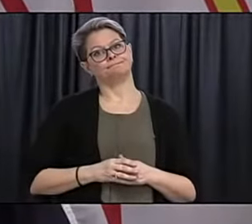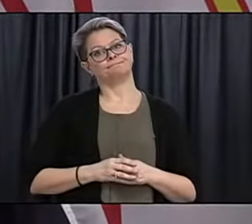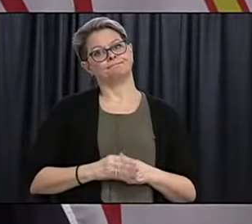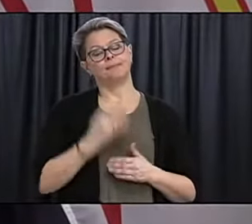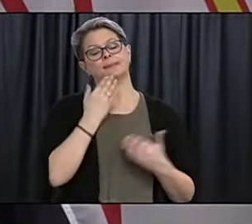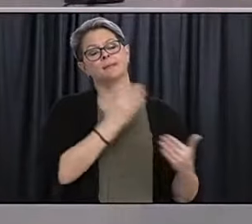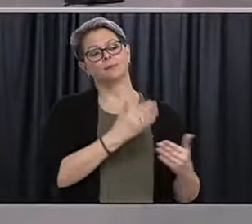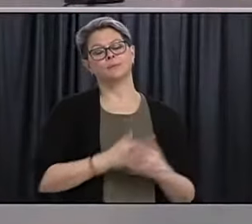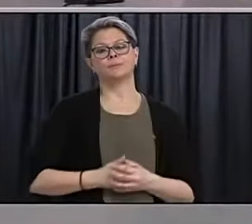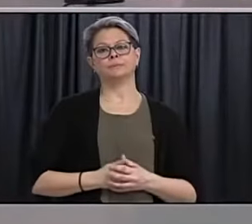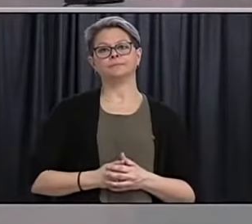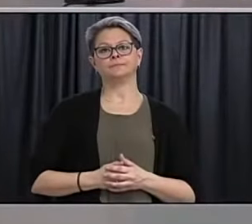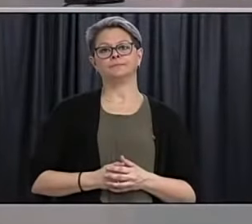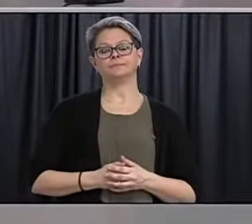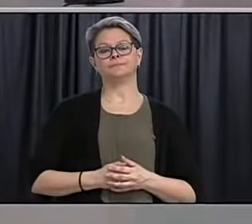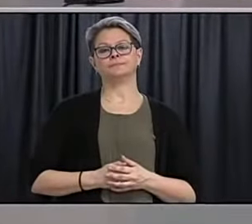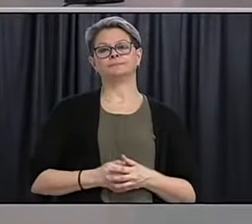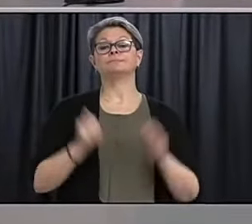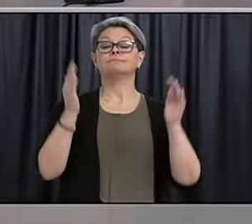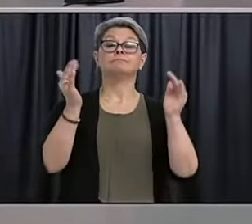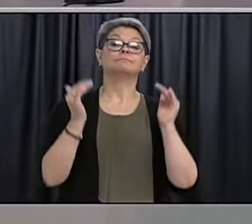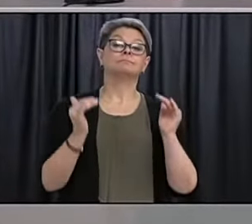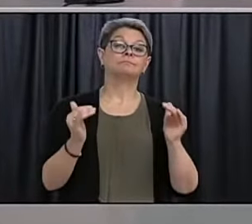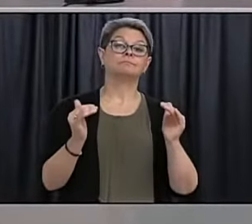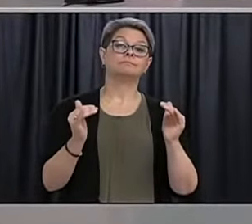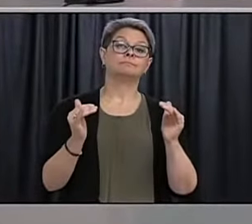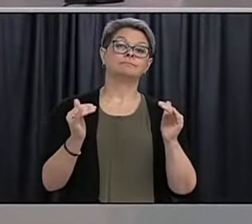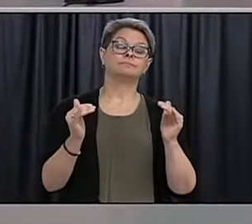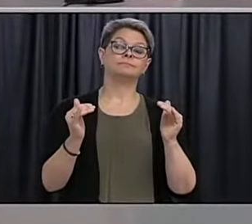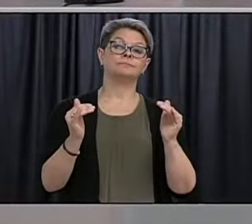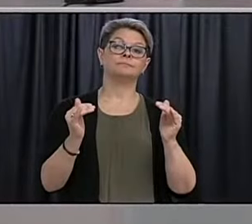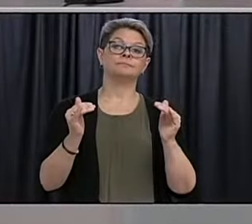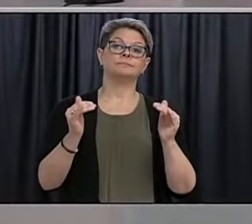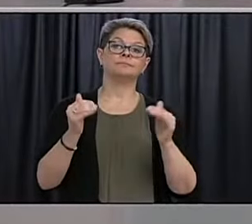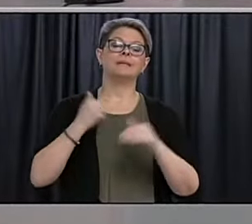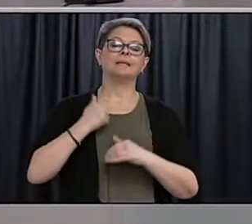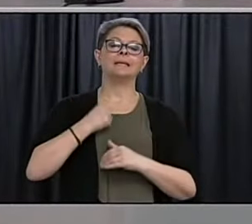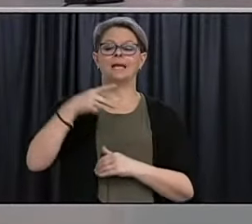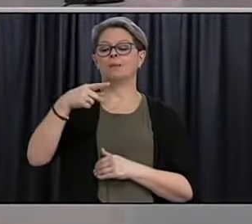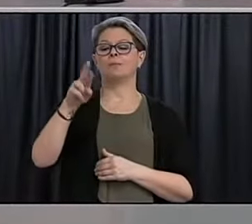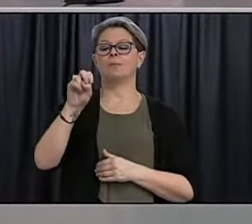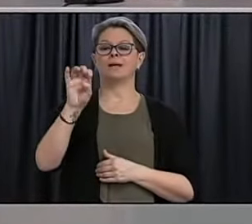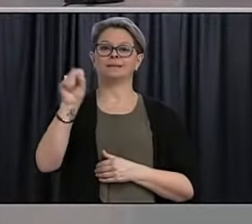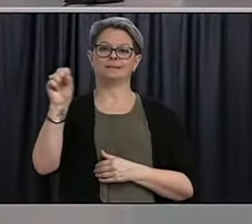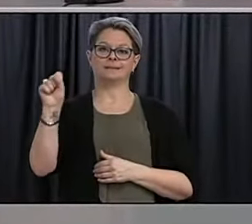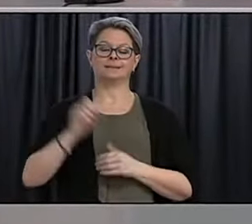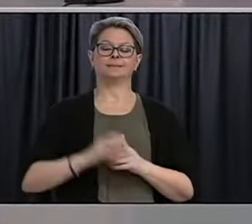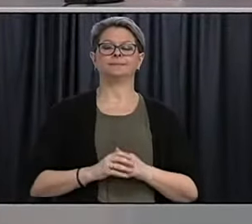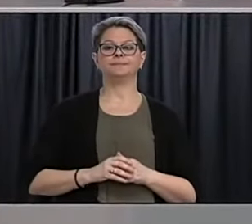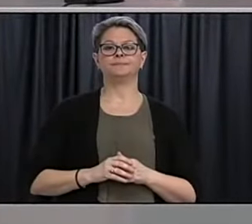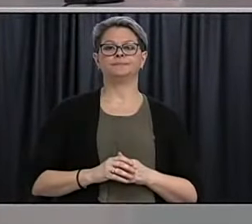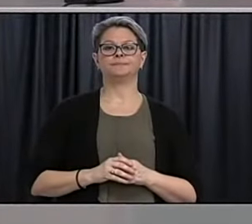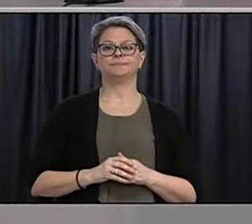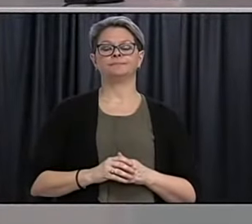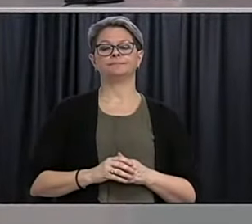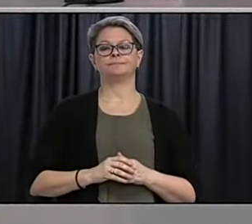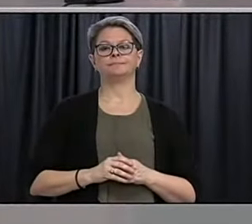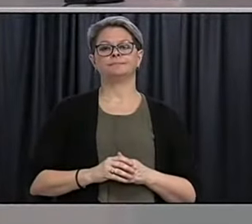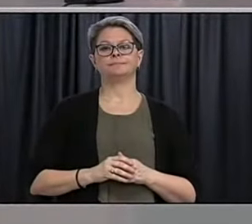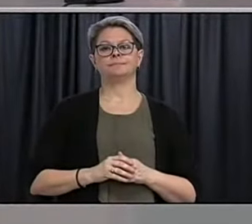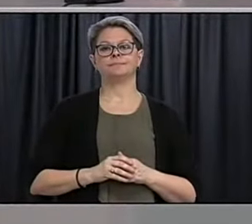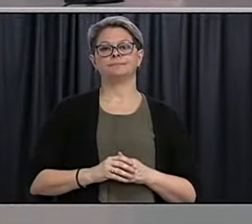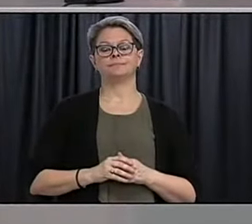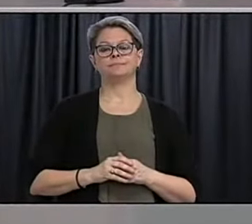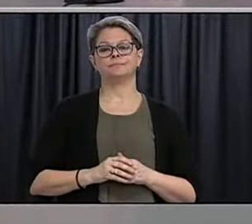Thank you. Our next questions are from Michael Tutton with the Canadian Press. Please go ahead. Could you just